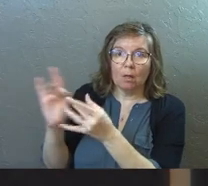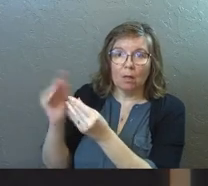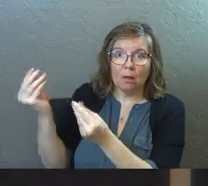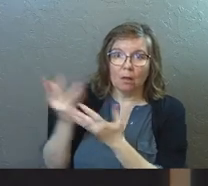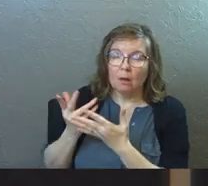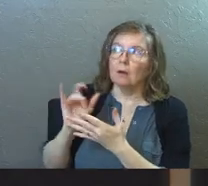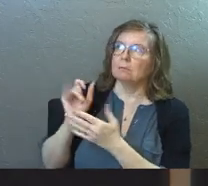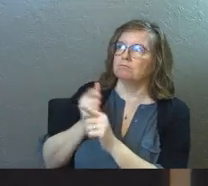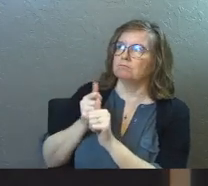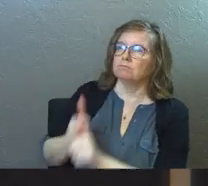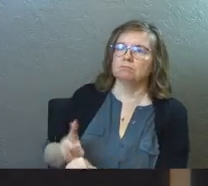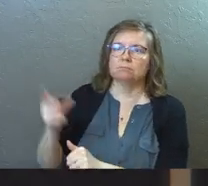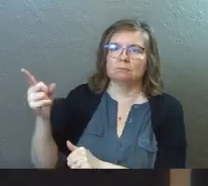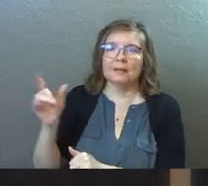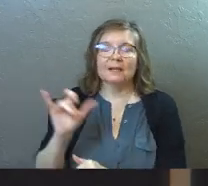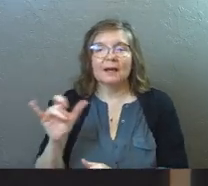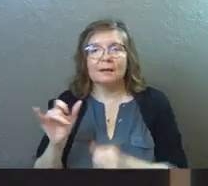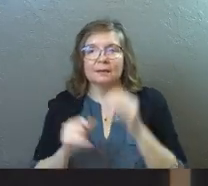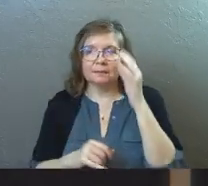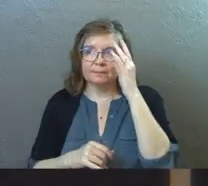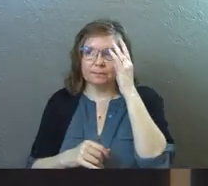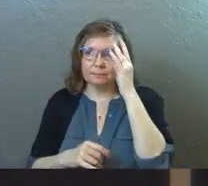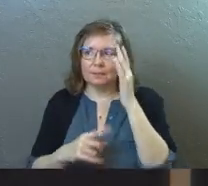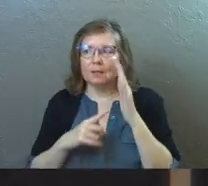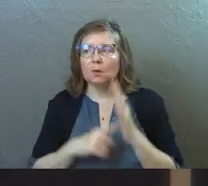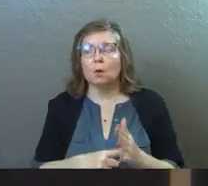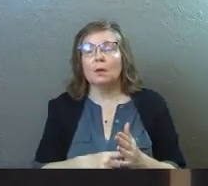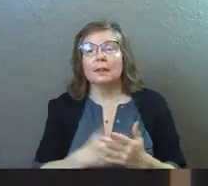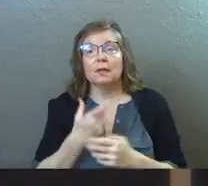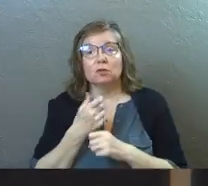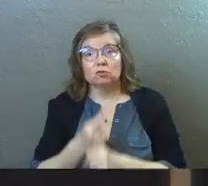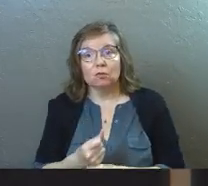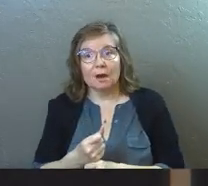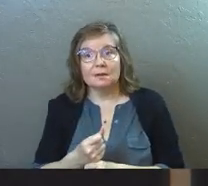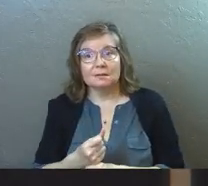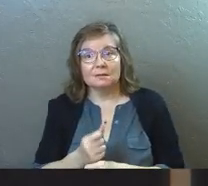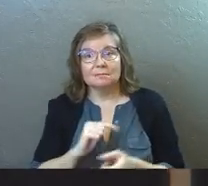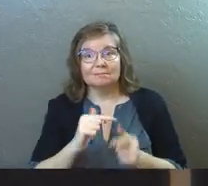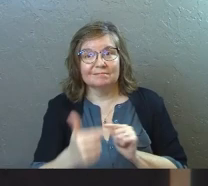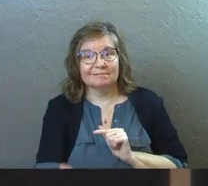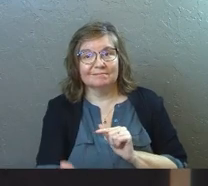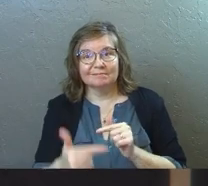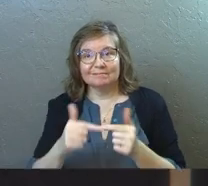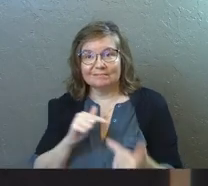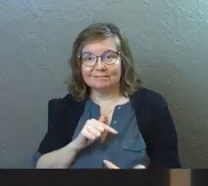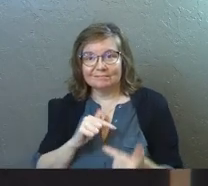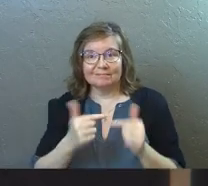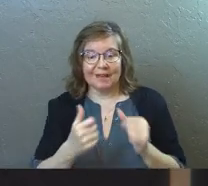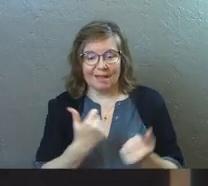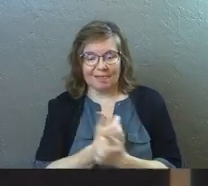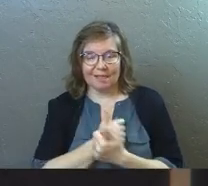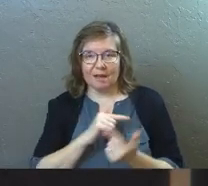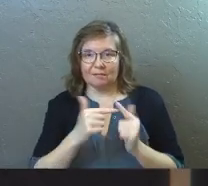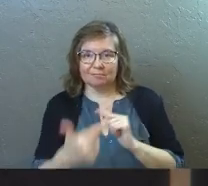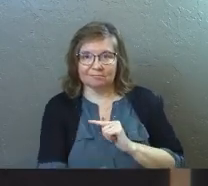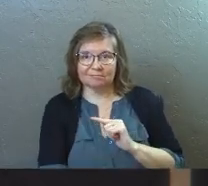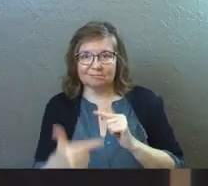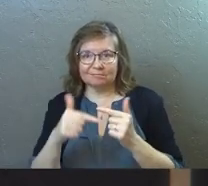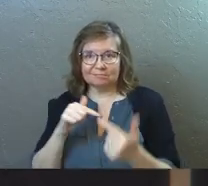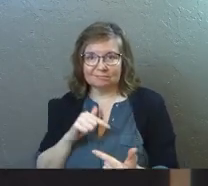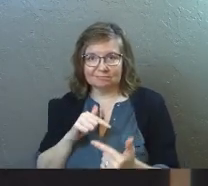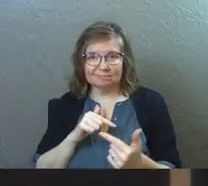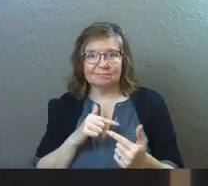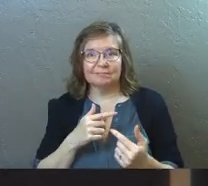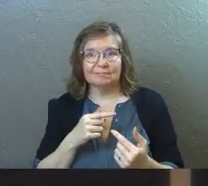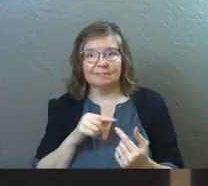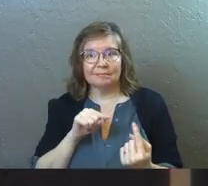They know his voice kind of comes back and shows that trust goes the other way too, and love goes both ways. When